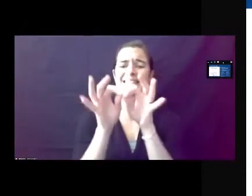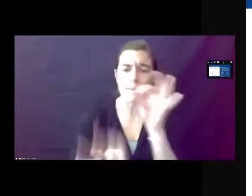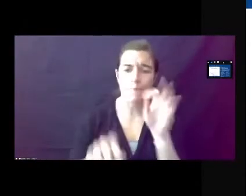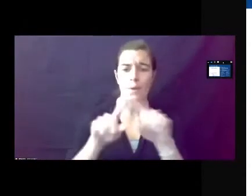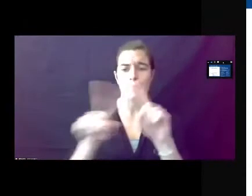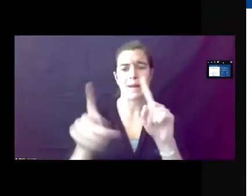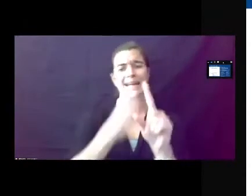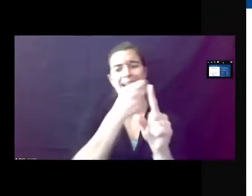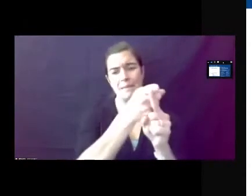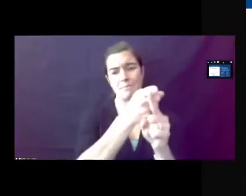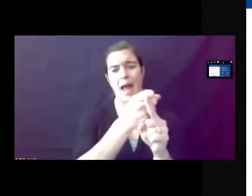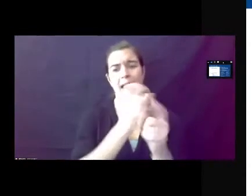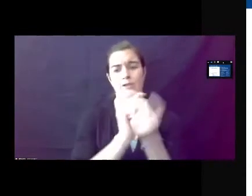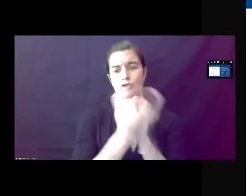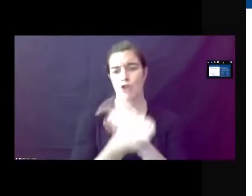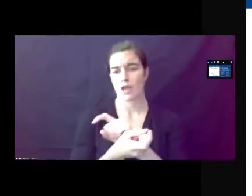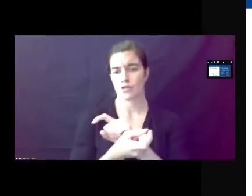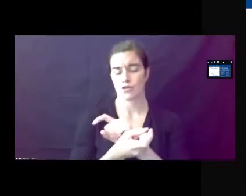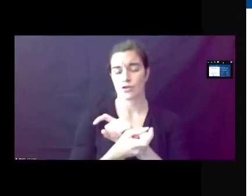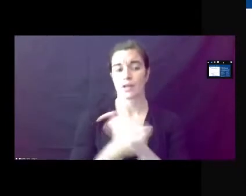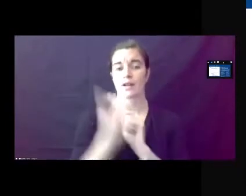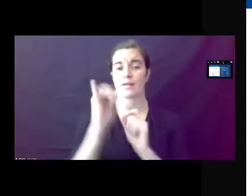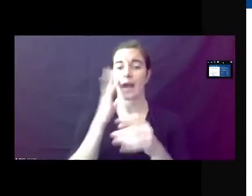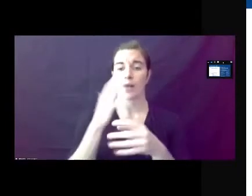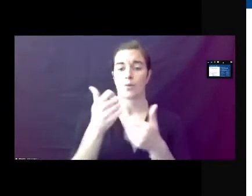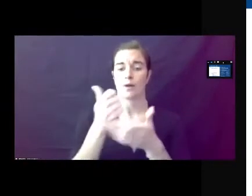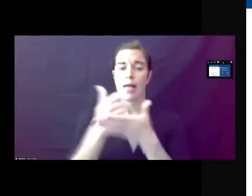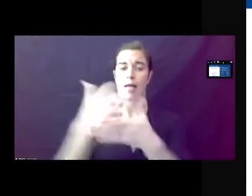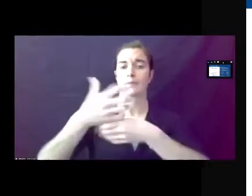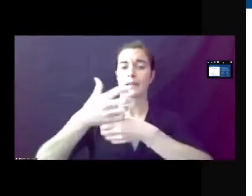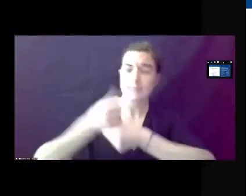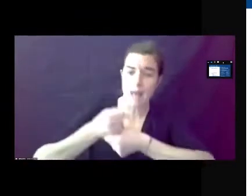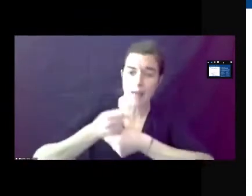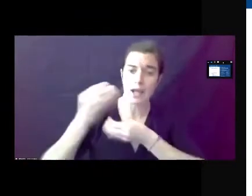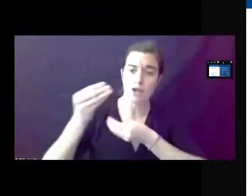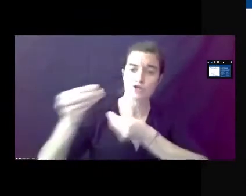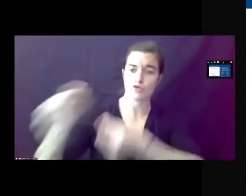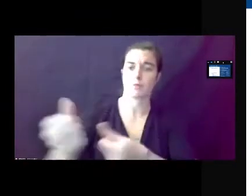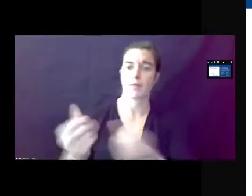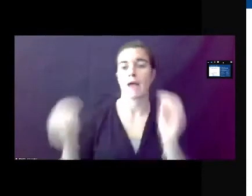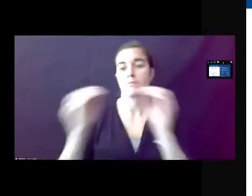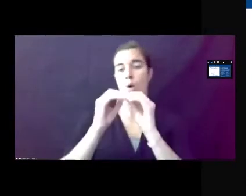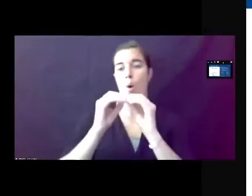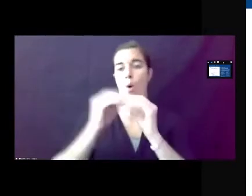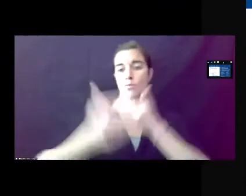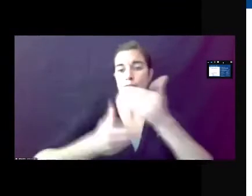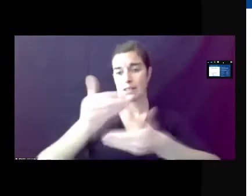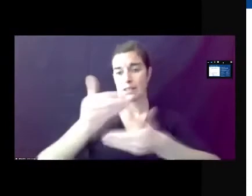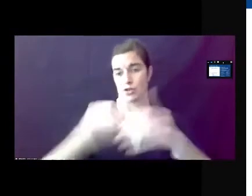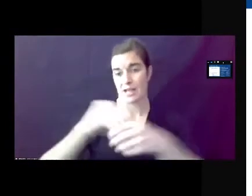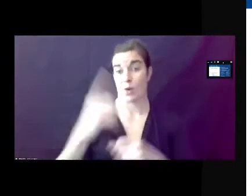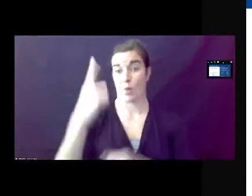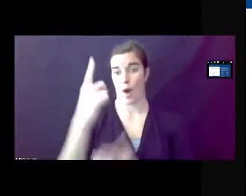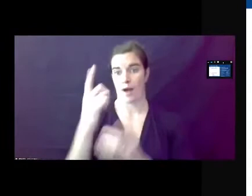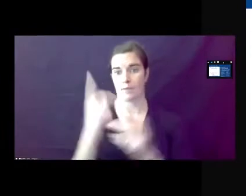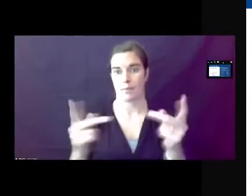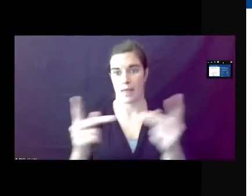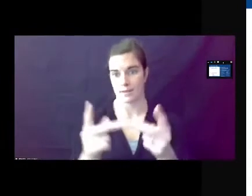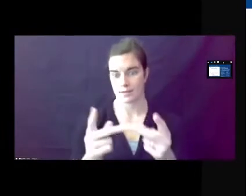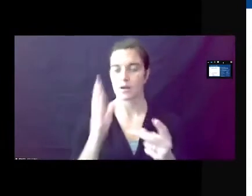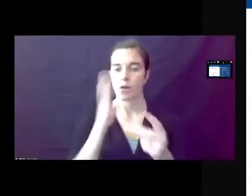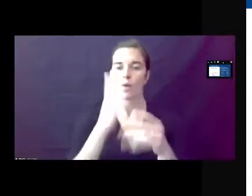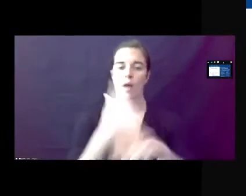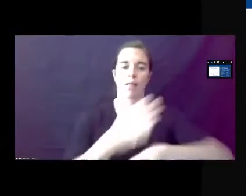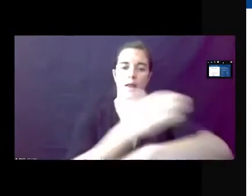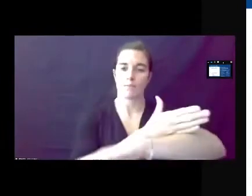change in this code. It's to consolidate and streamline all procedures for development review into one article. It's intended to improve